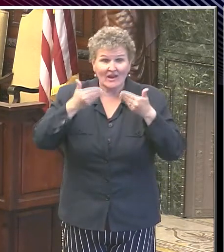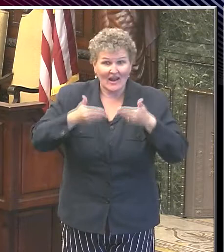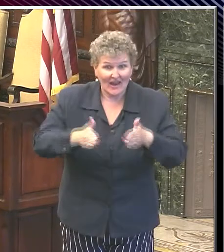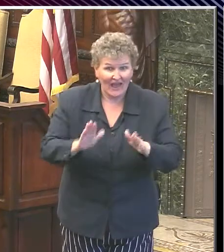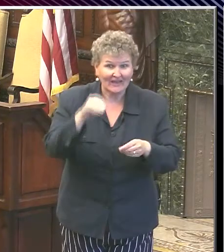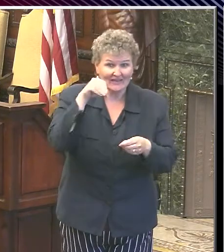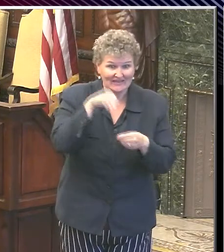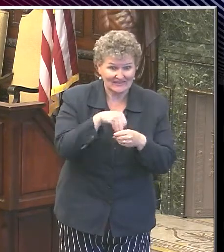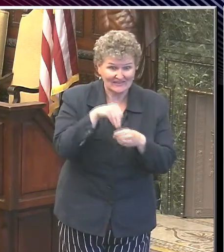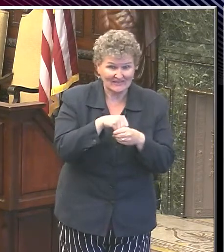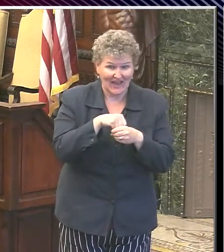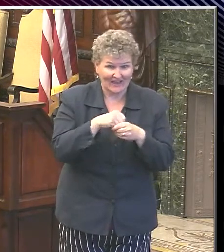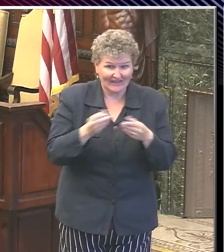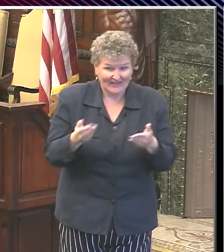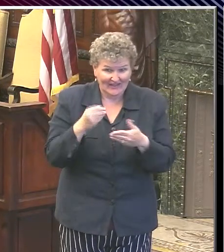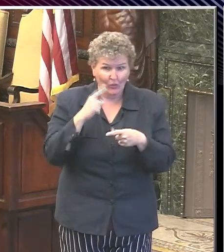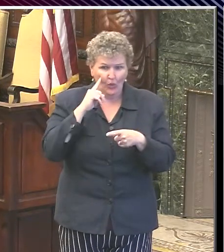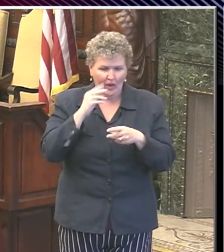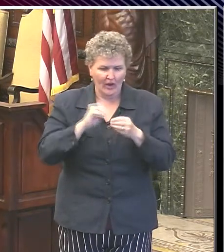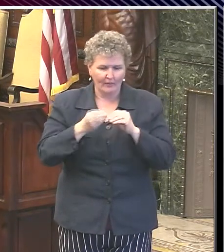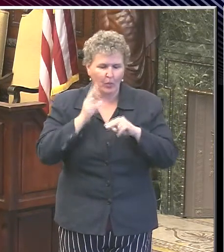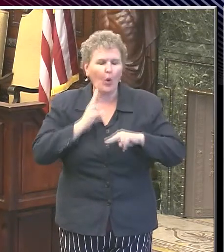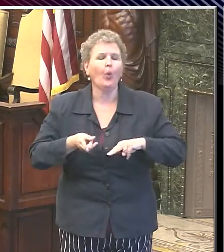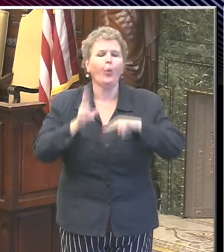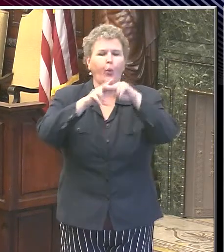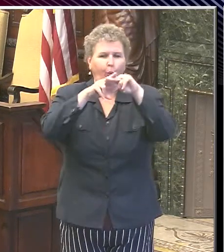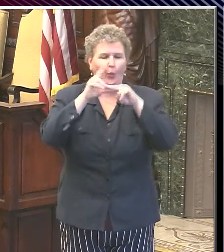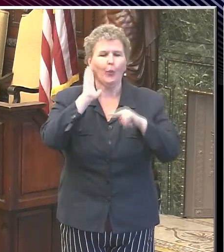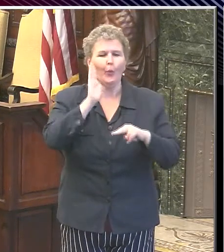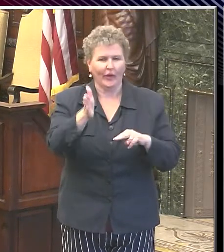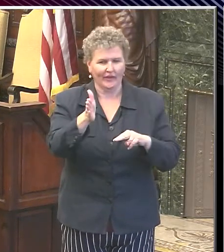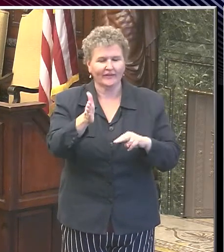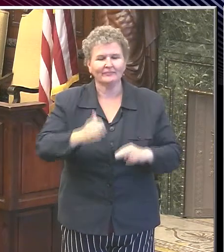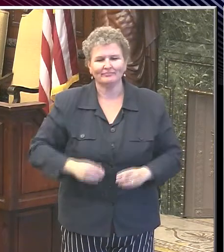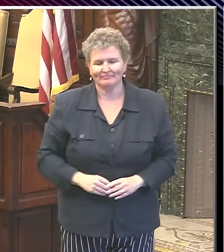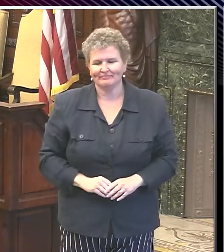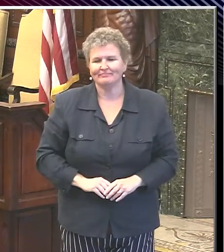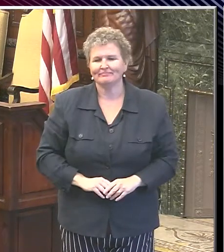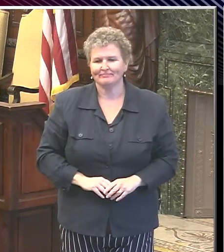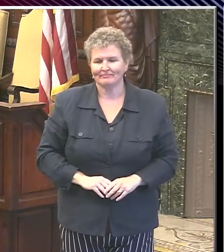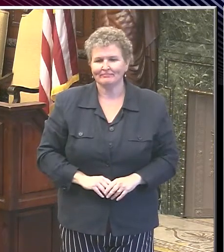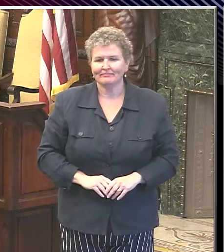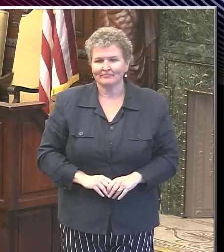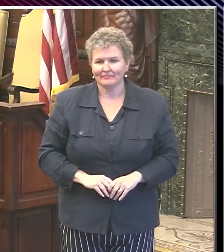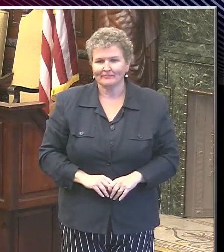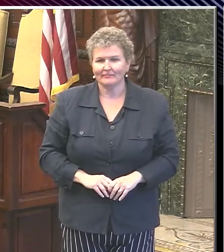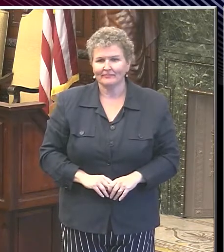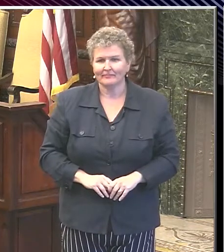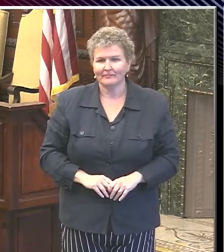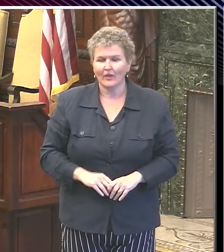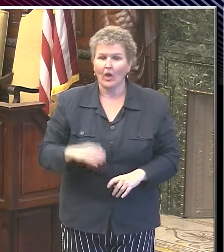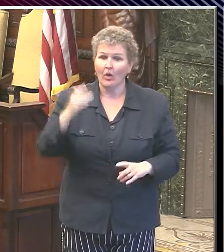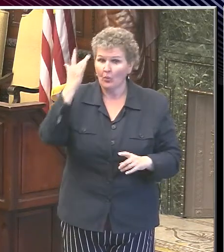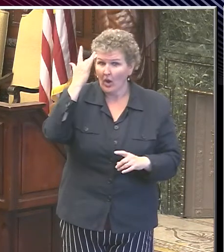Do you think that the state needs to shut down again now that the Collar counties are seeing a huge increase?